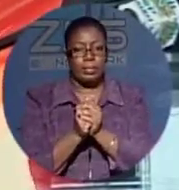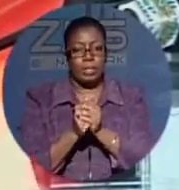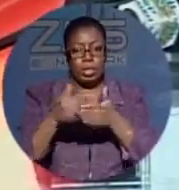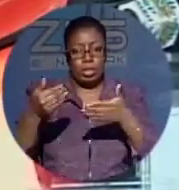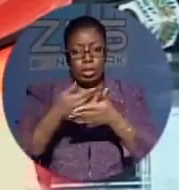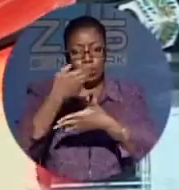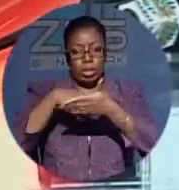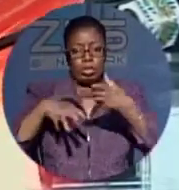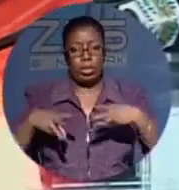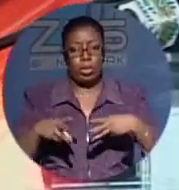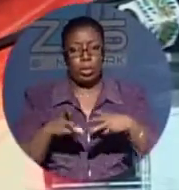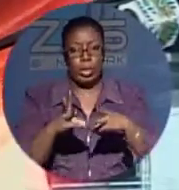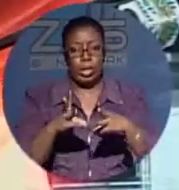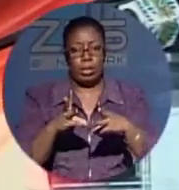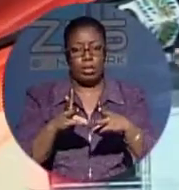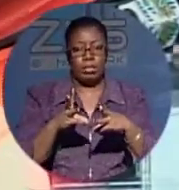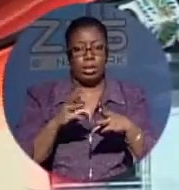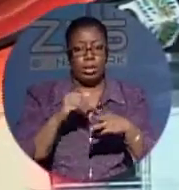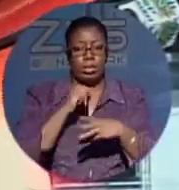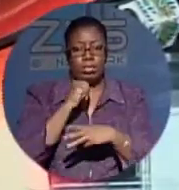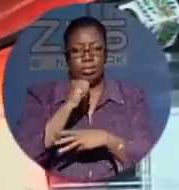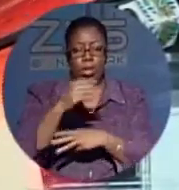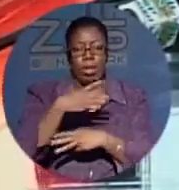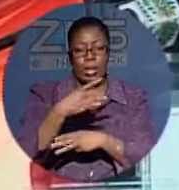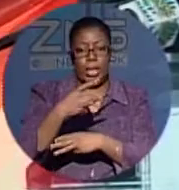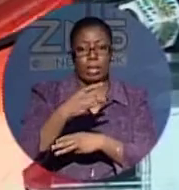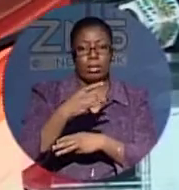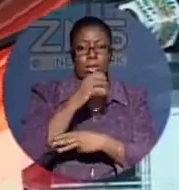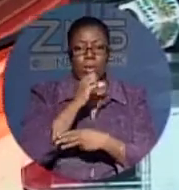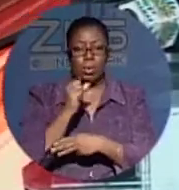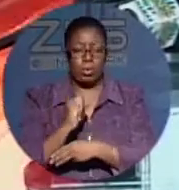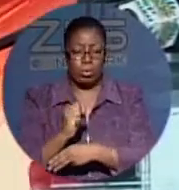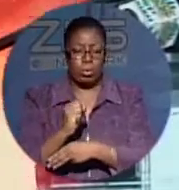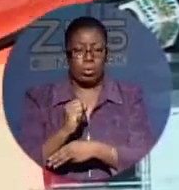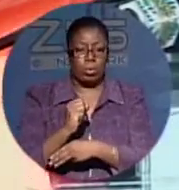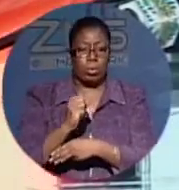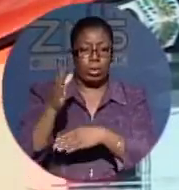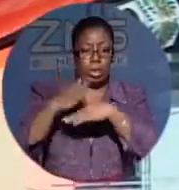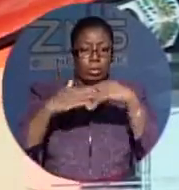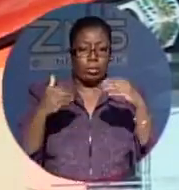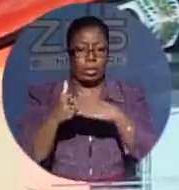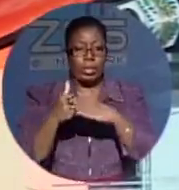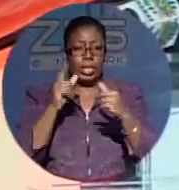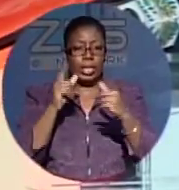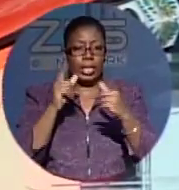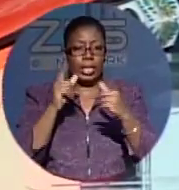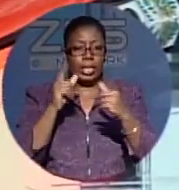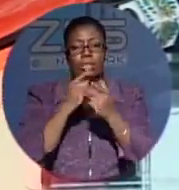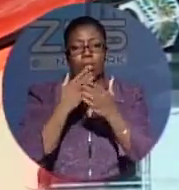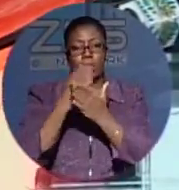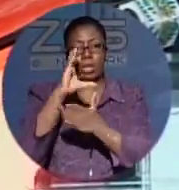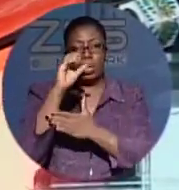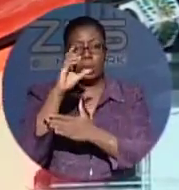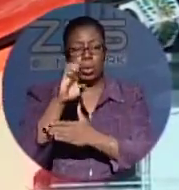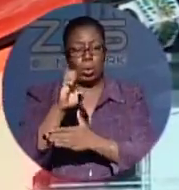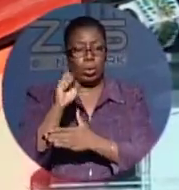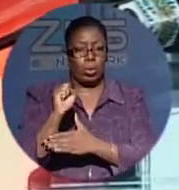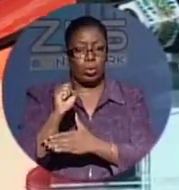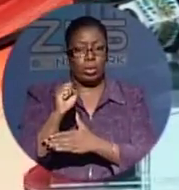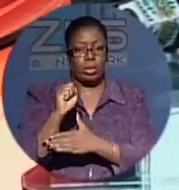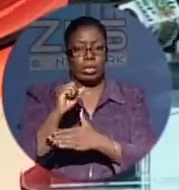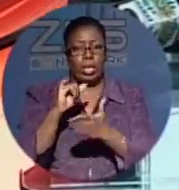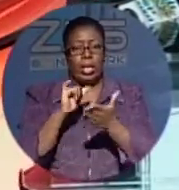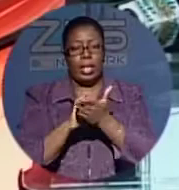The provide the present 50-year-old structure that meet all building codes, including those recommended